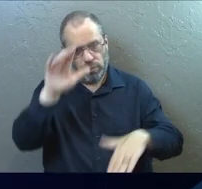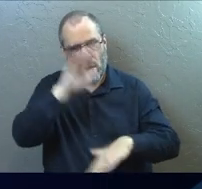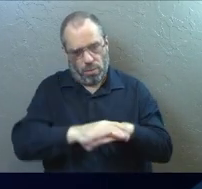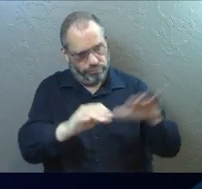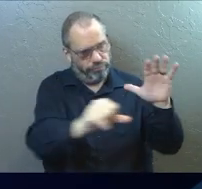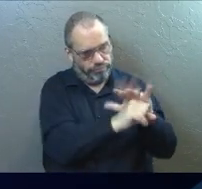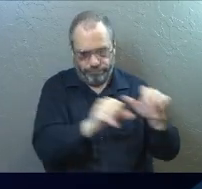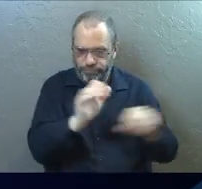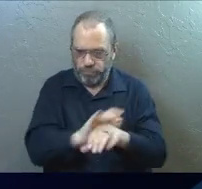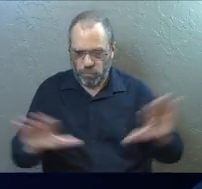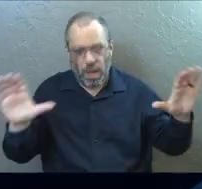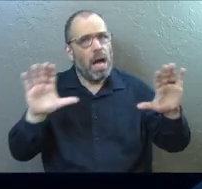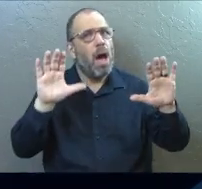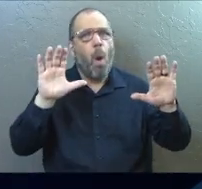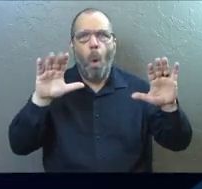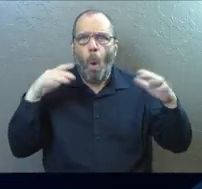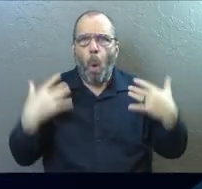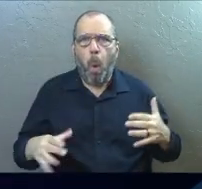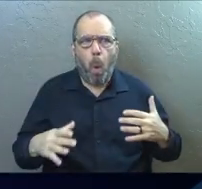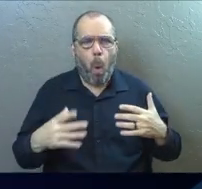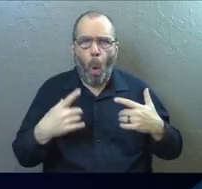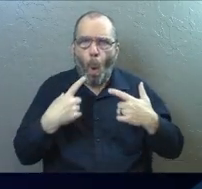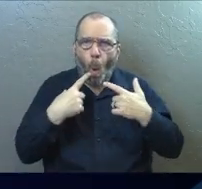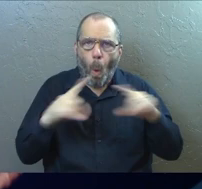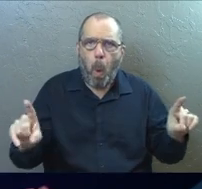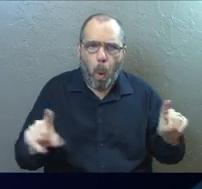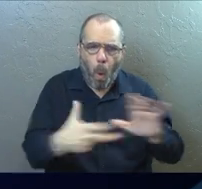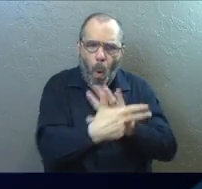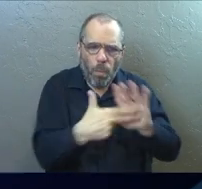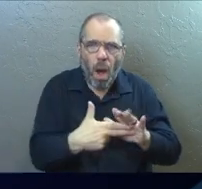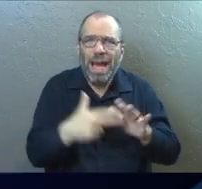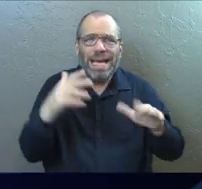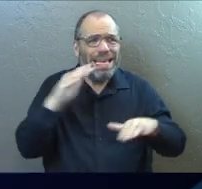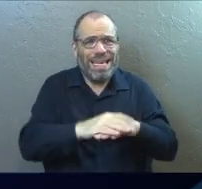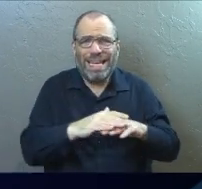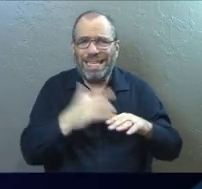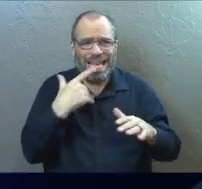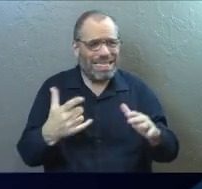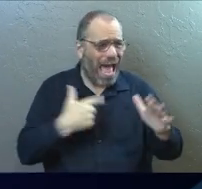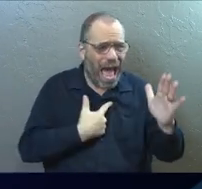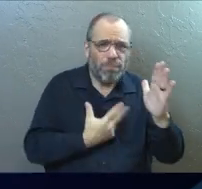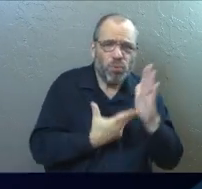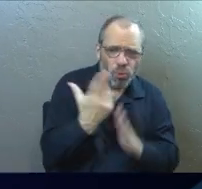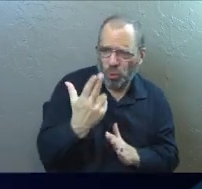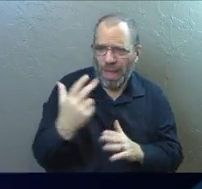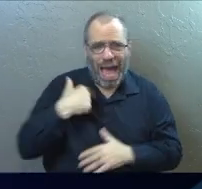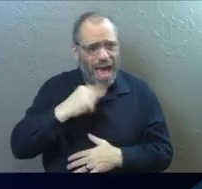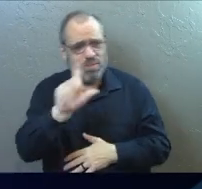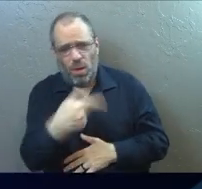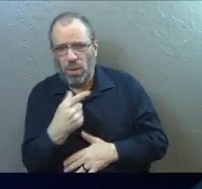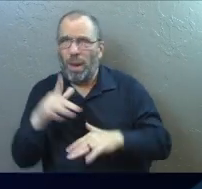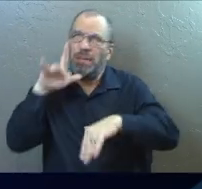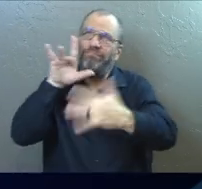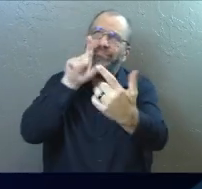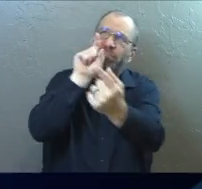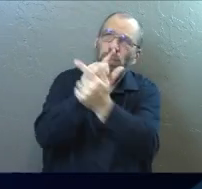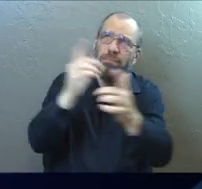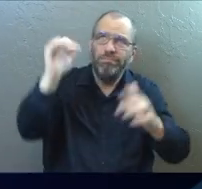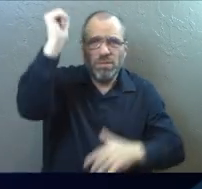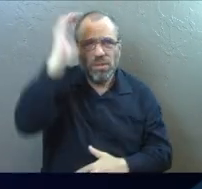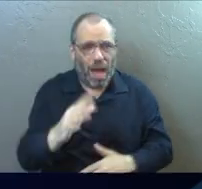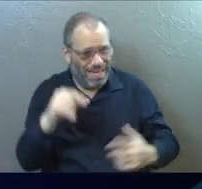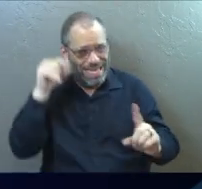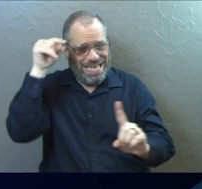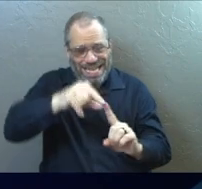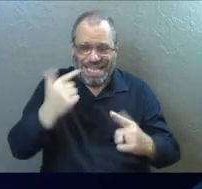the cross for us. These are huge claims. He claimed to be the source of all truth. He claimed to be the only way to God. He claimed